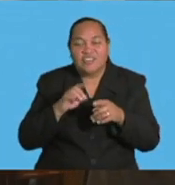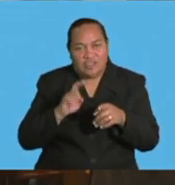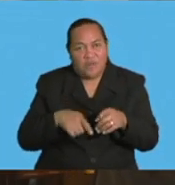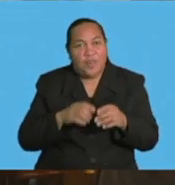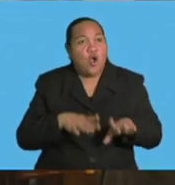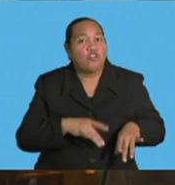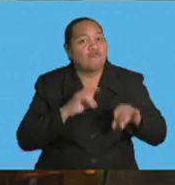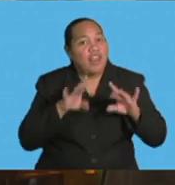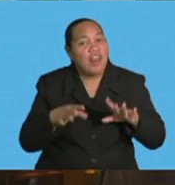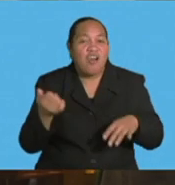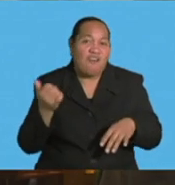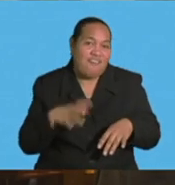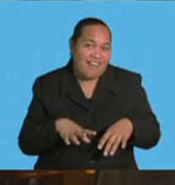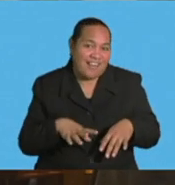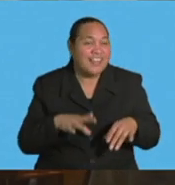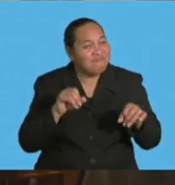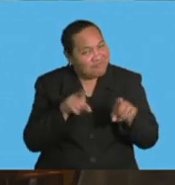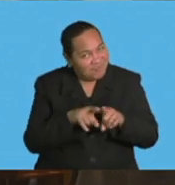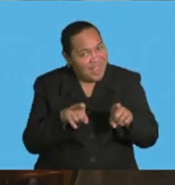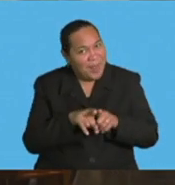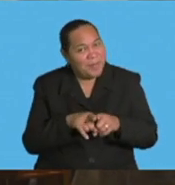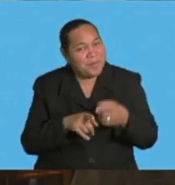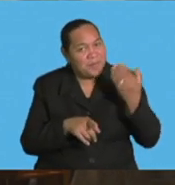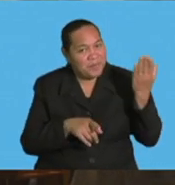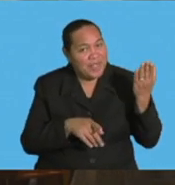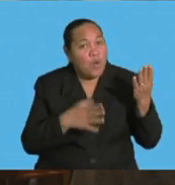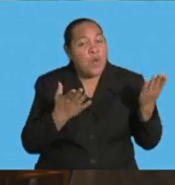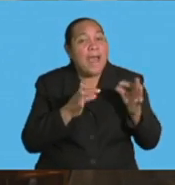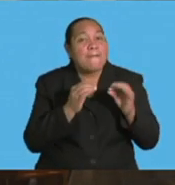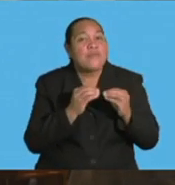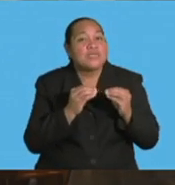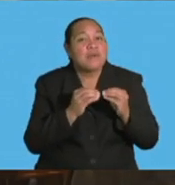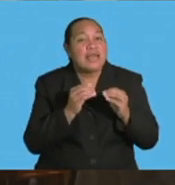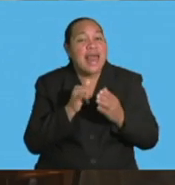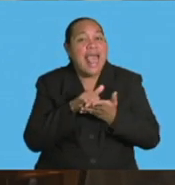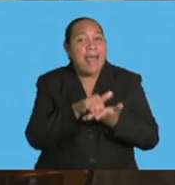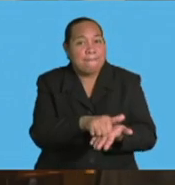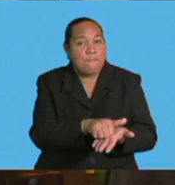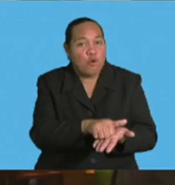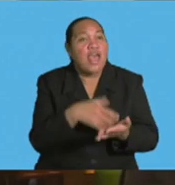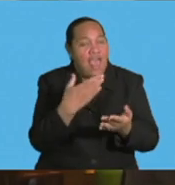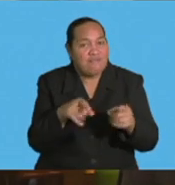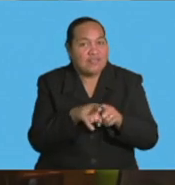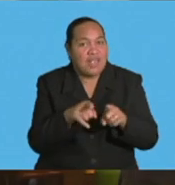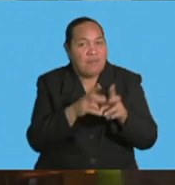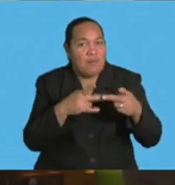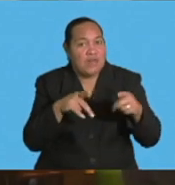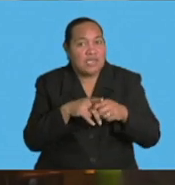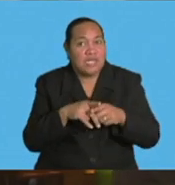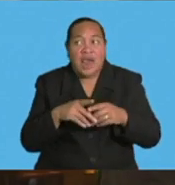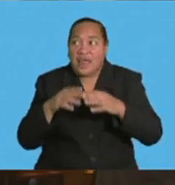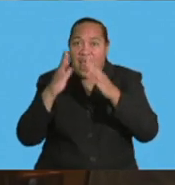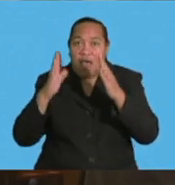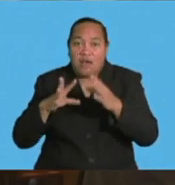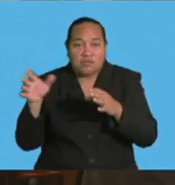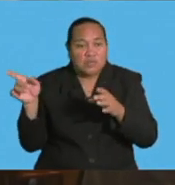the same at Brisbane Airport, where they have such facility, where the warehouse is brought close